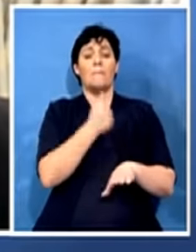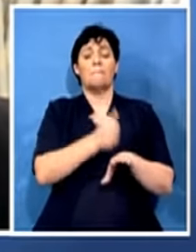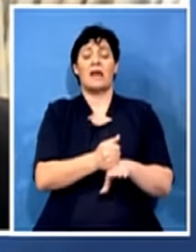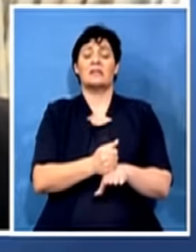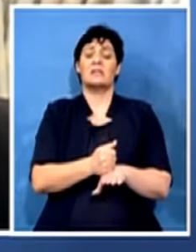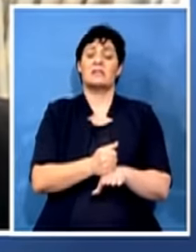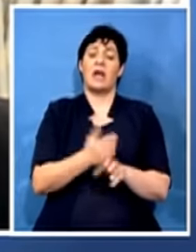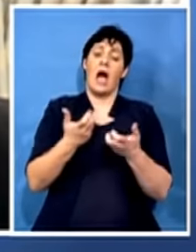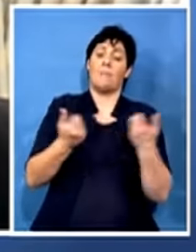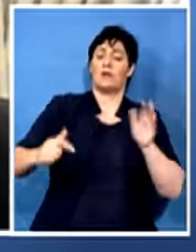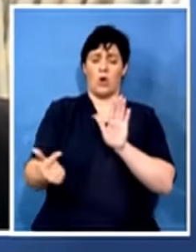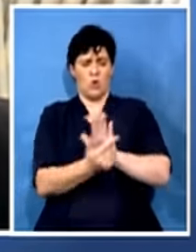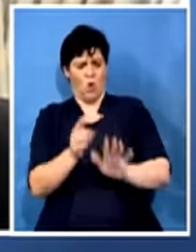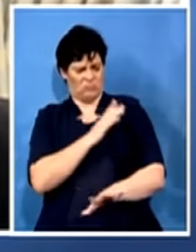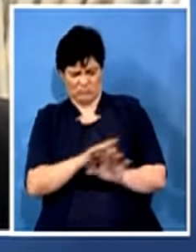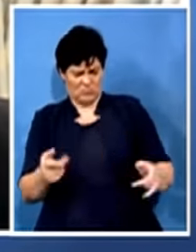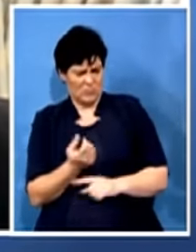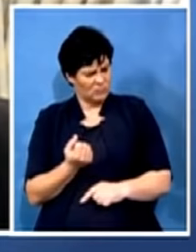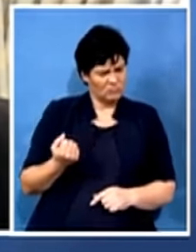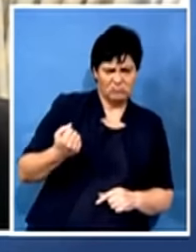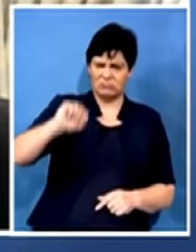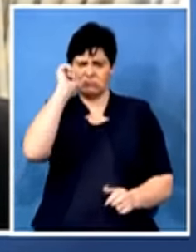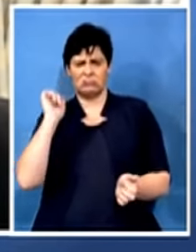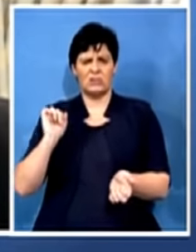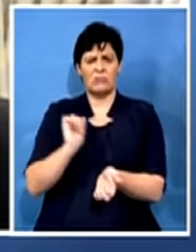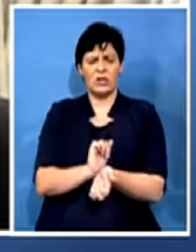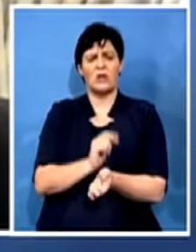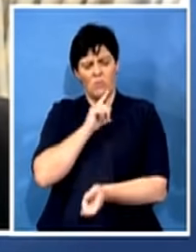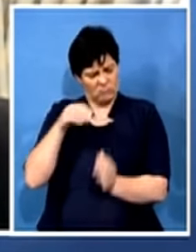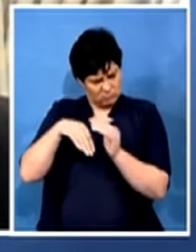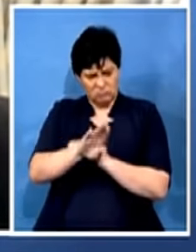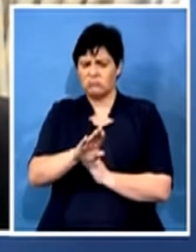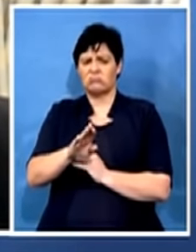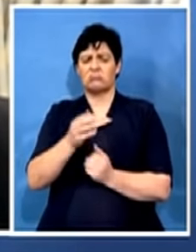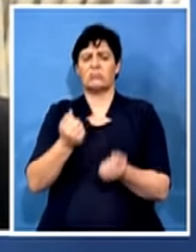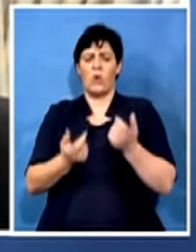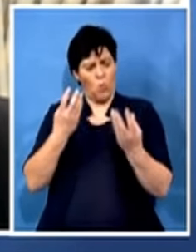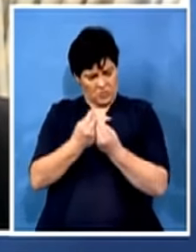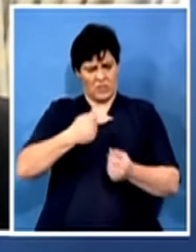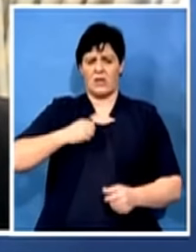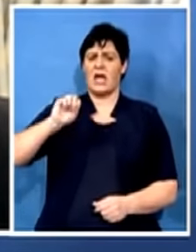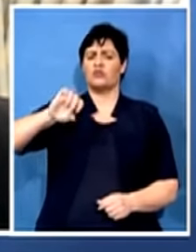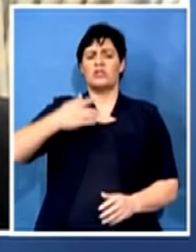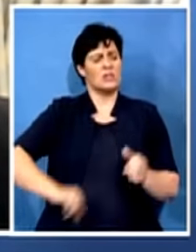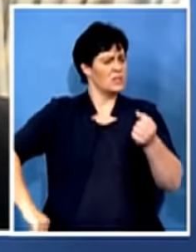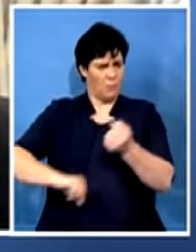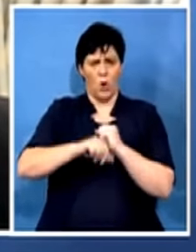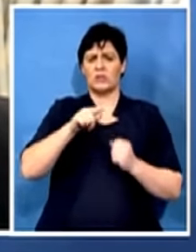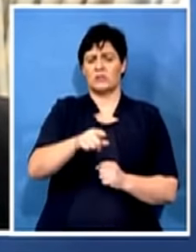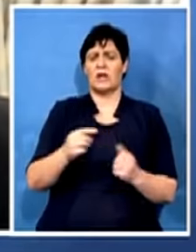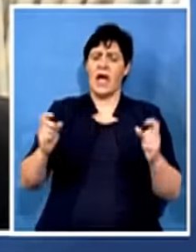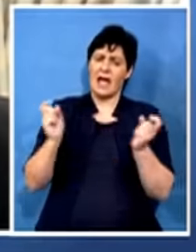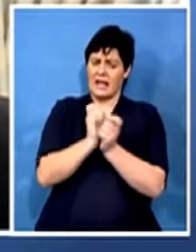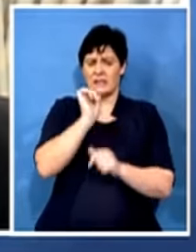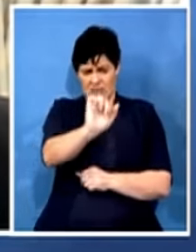this arrest and will be in court with my SG to support him against his democratic disgrace.